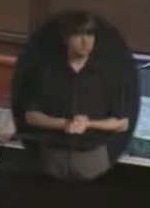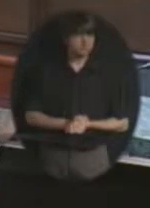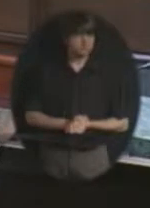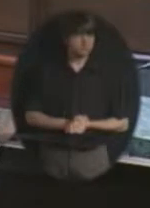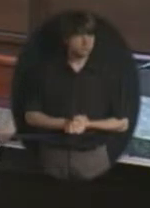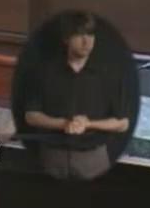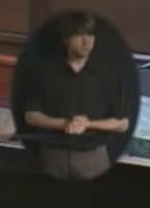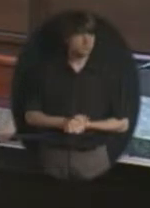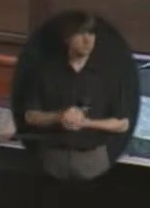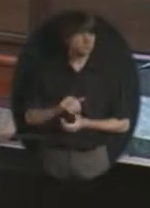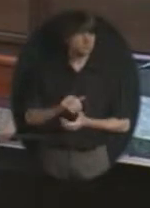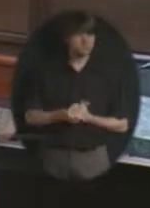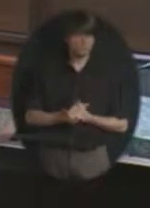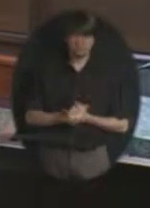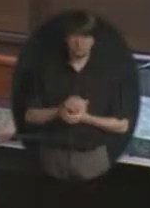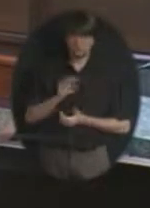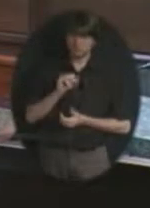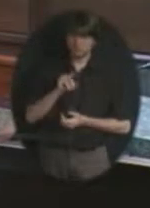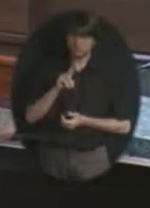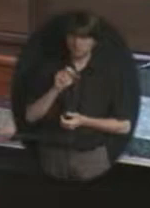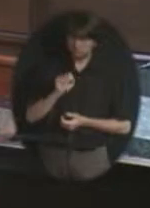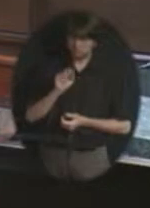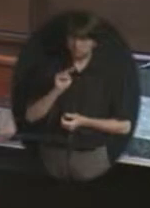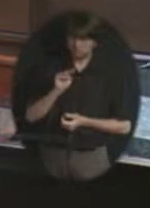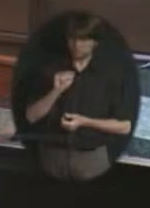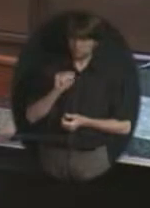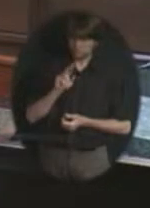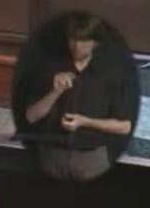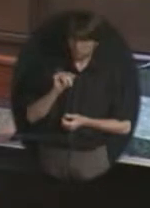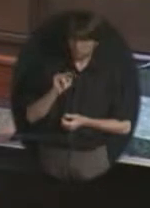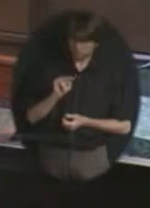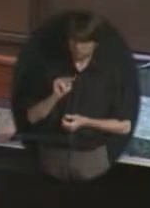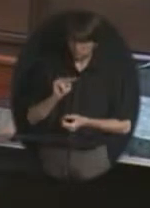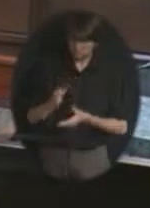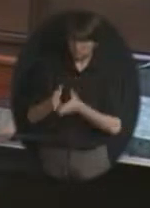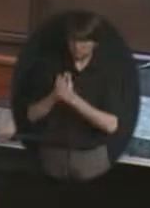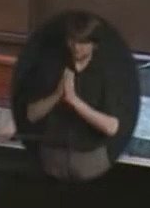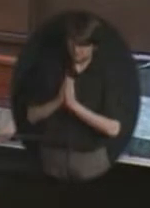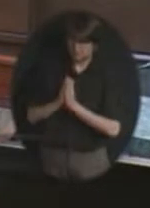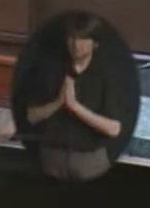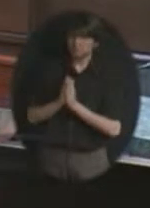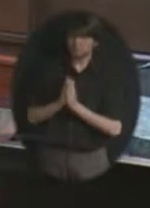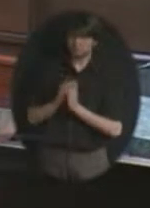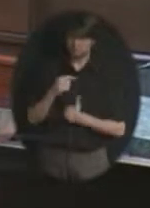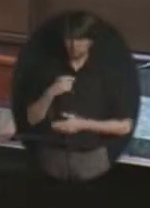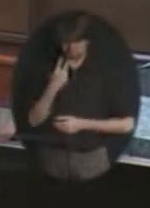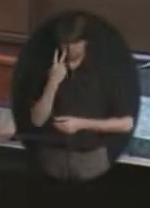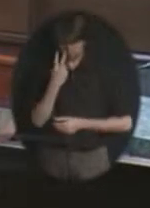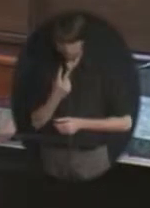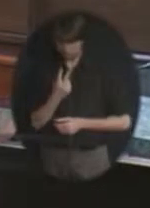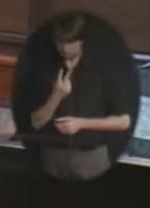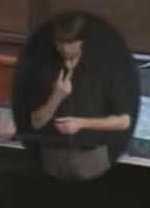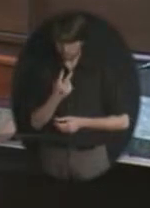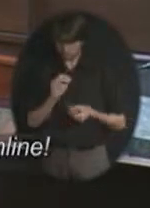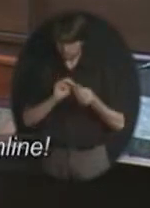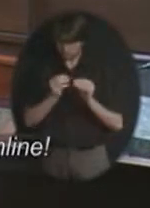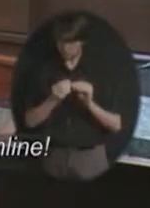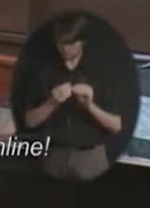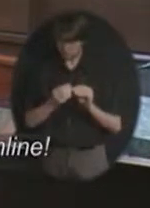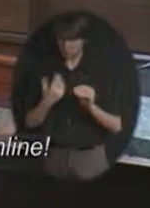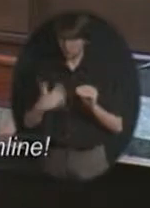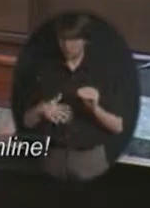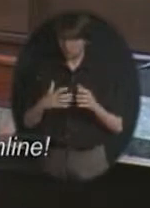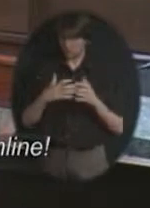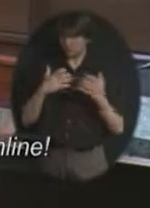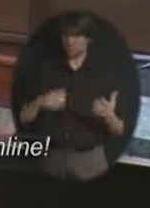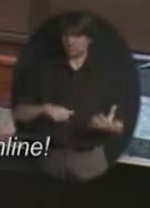Well, I would say that I look at this, and there's a lot to be very proud of. The board,